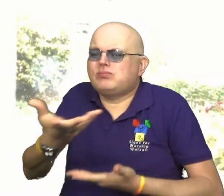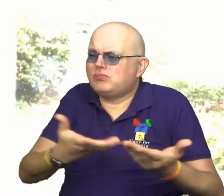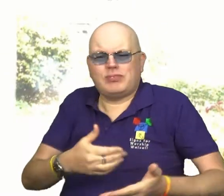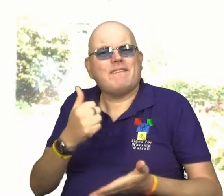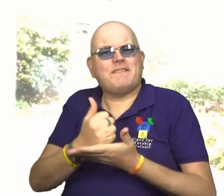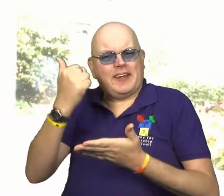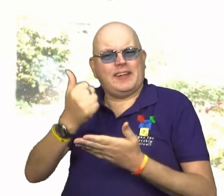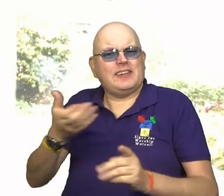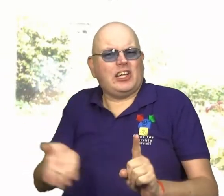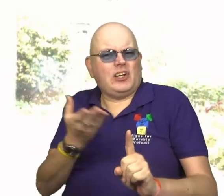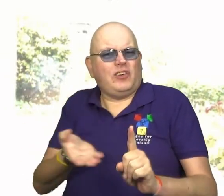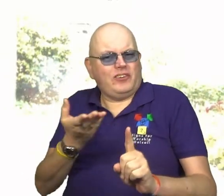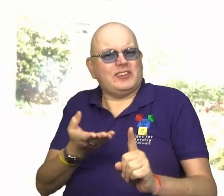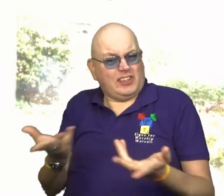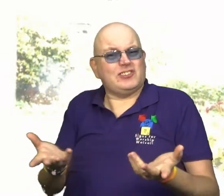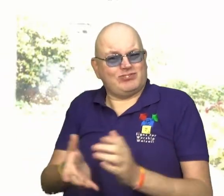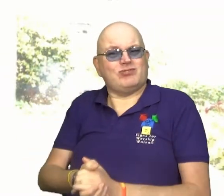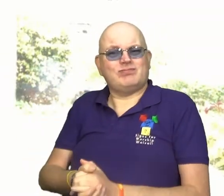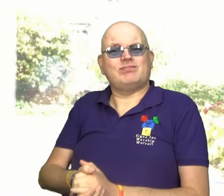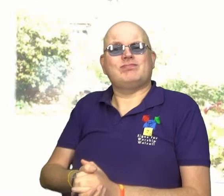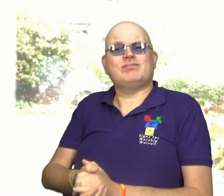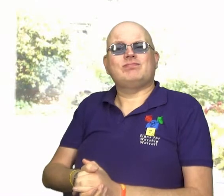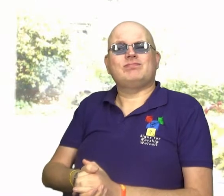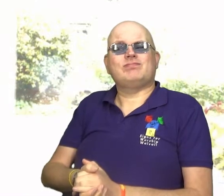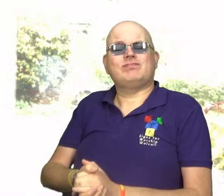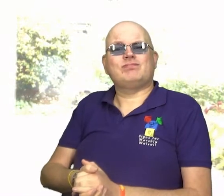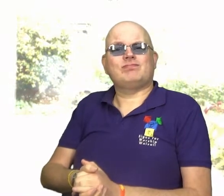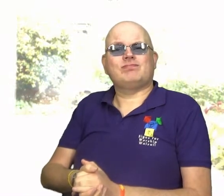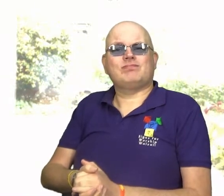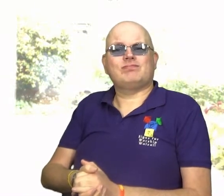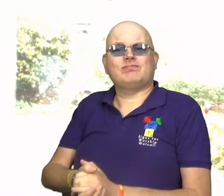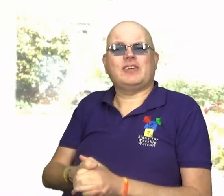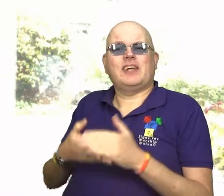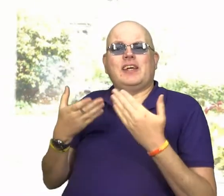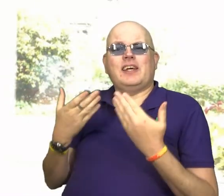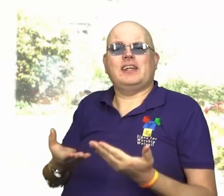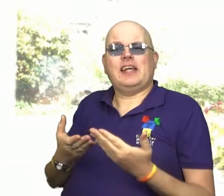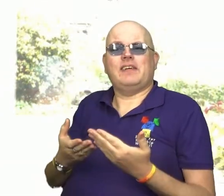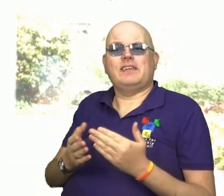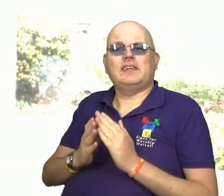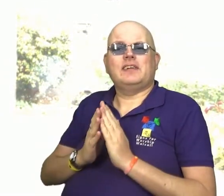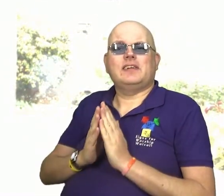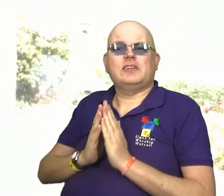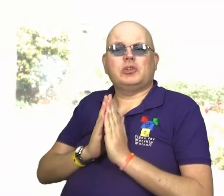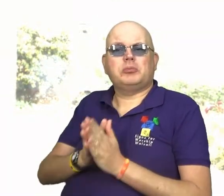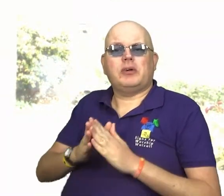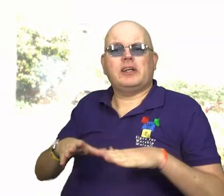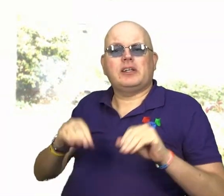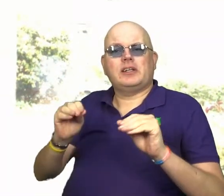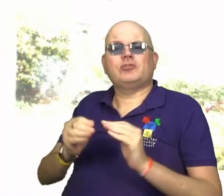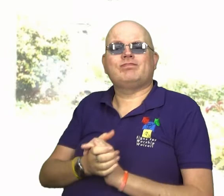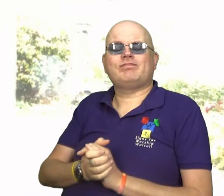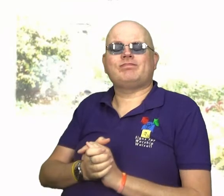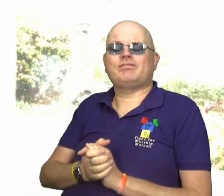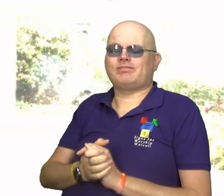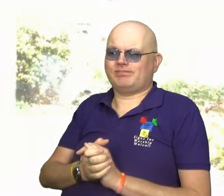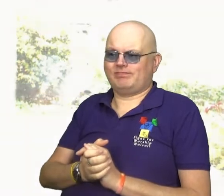and build each other up. So why don't we do that? Without further ado, we'll have some opening words and